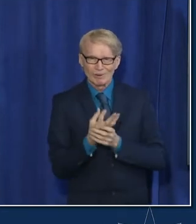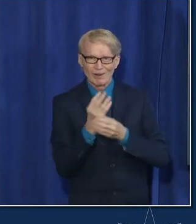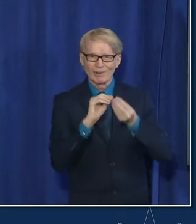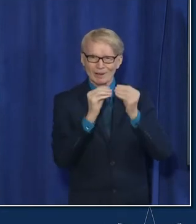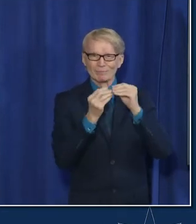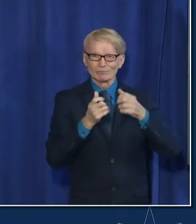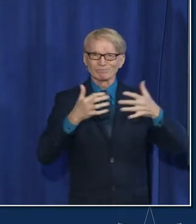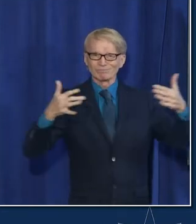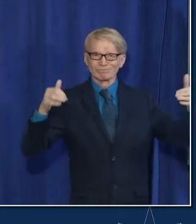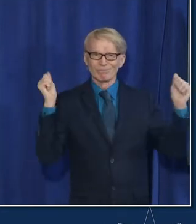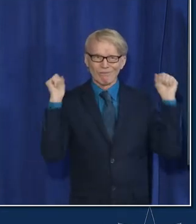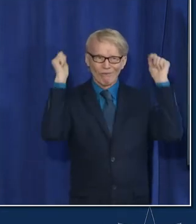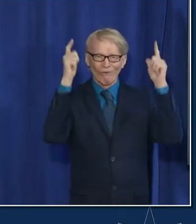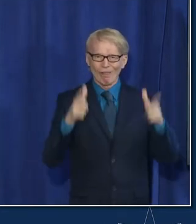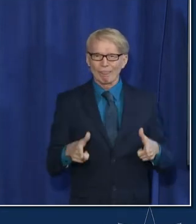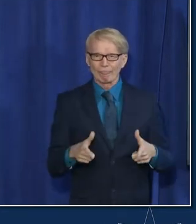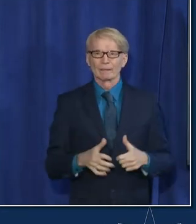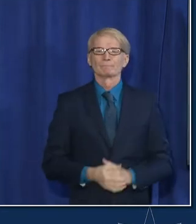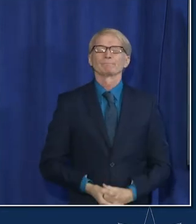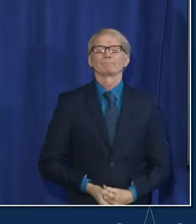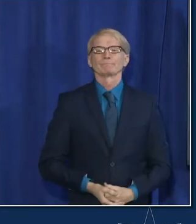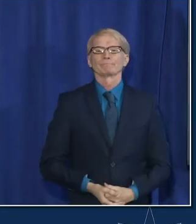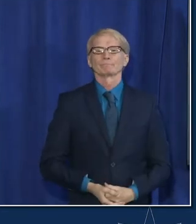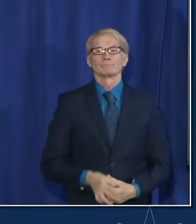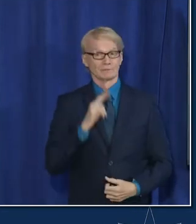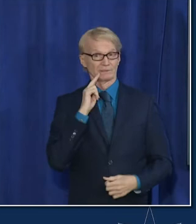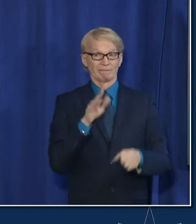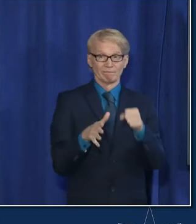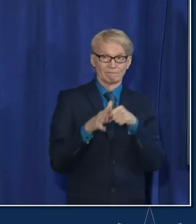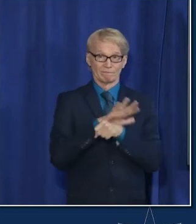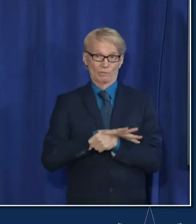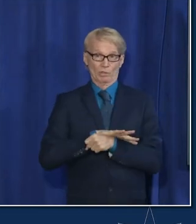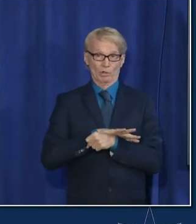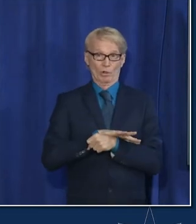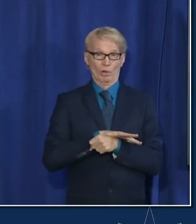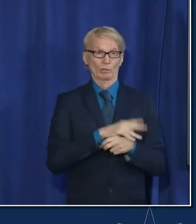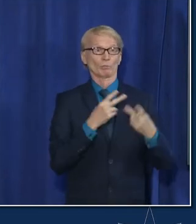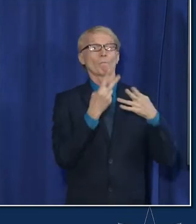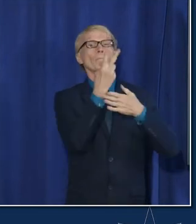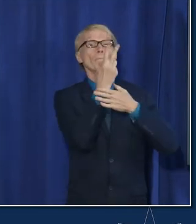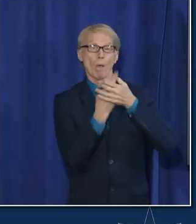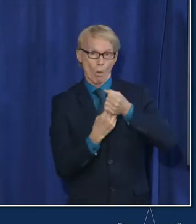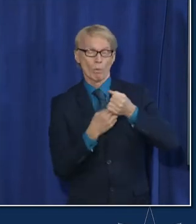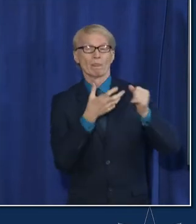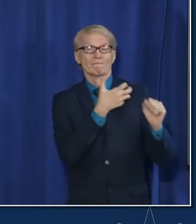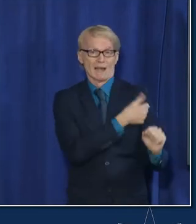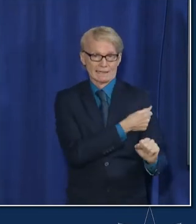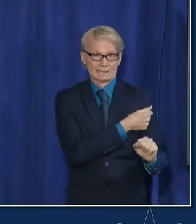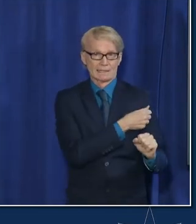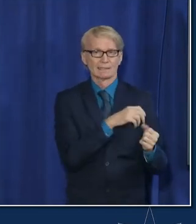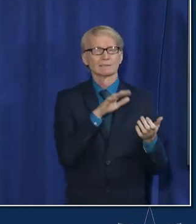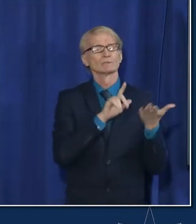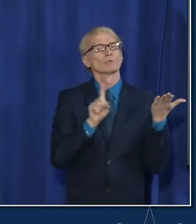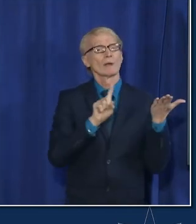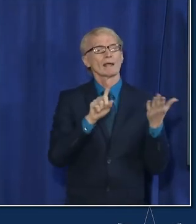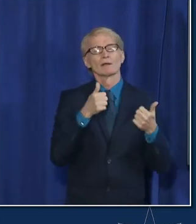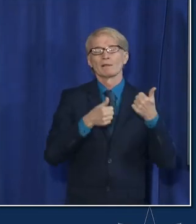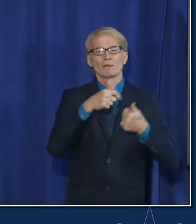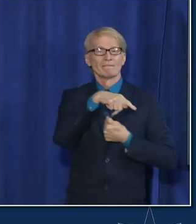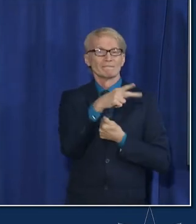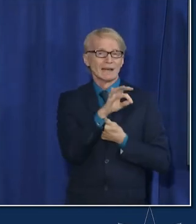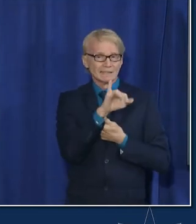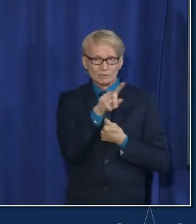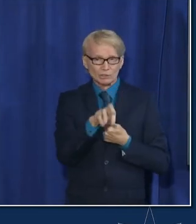similarly where we look at the percent that have a completed vaccine series meaning they've had both of those doses for Pfizer or Moderna